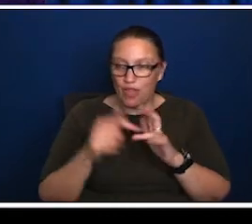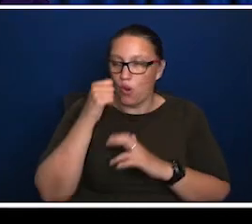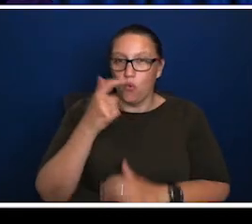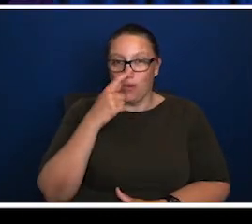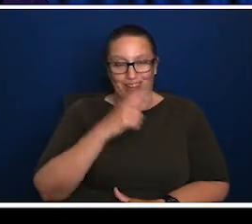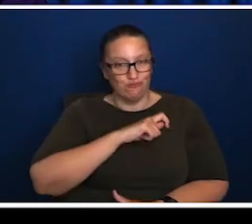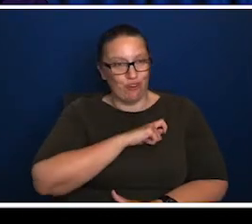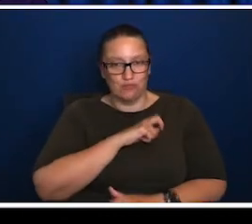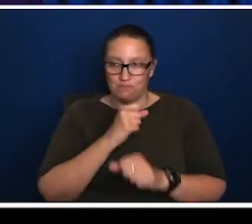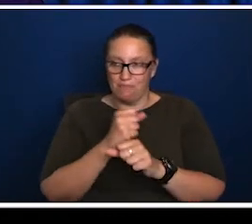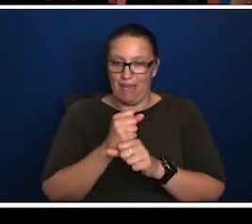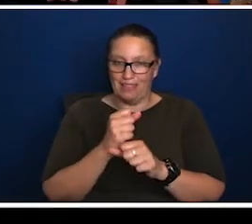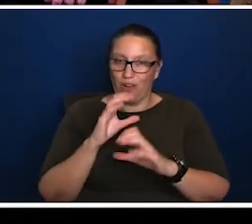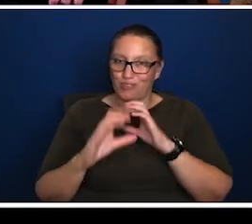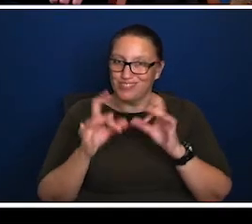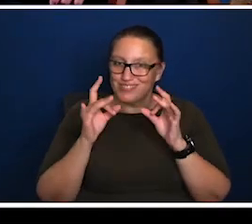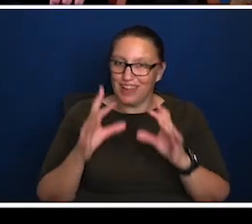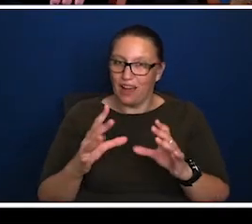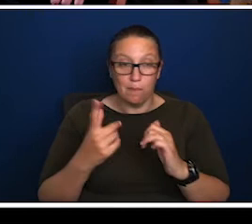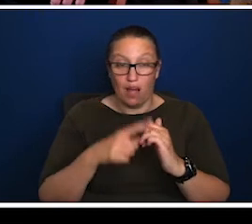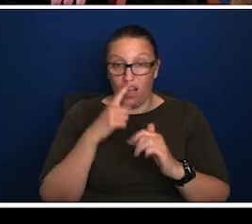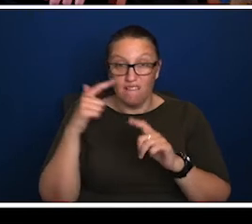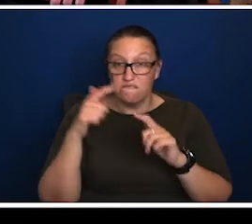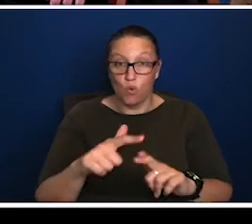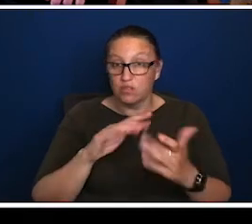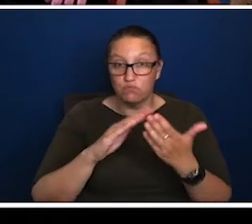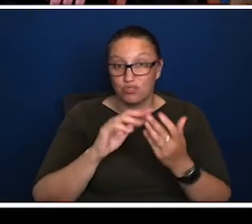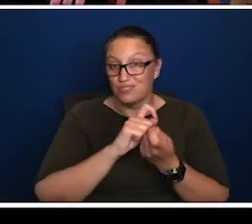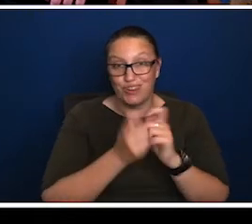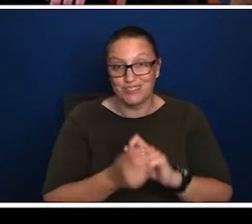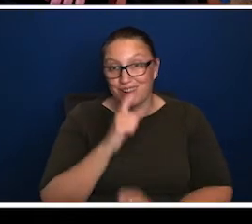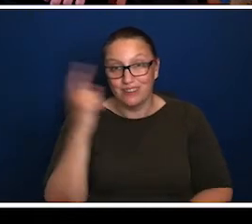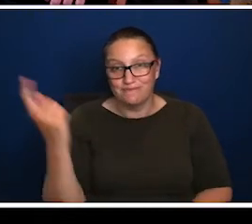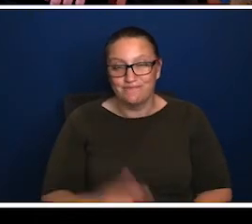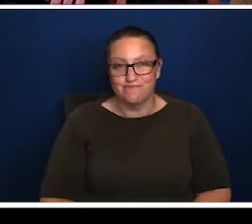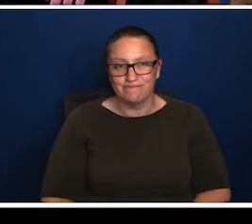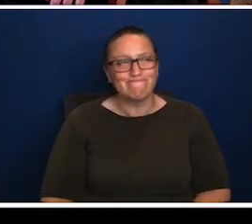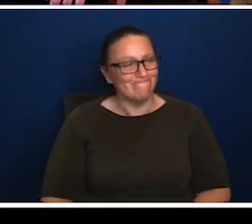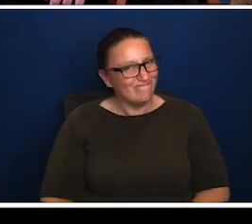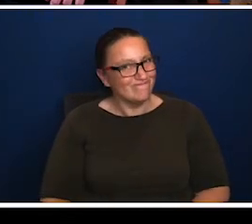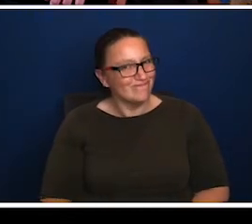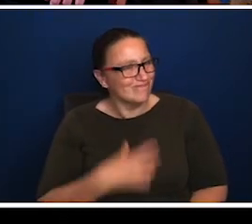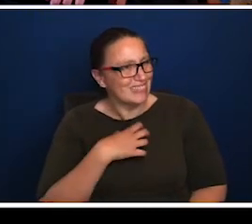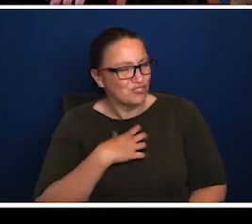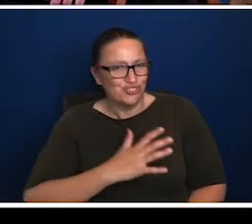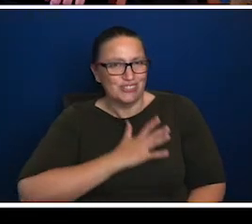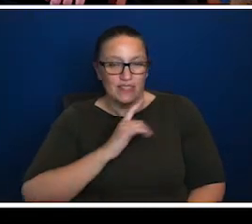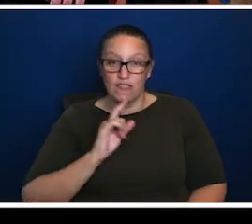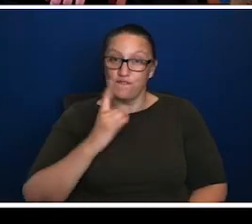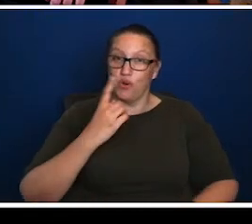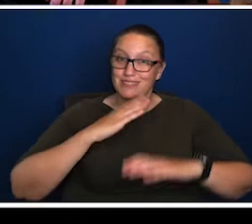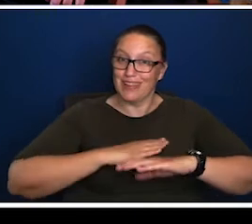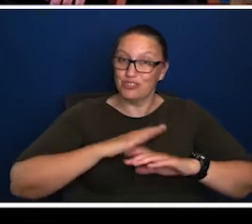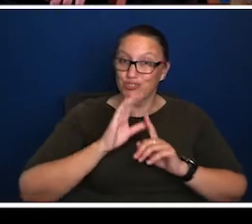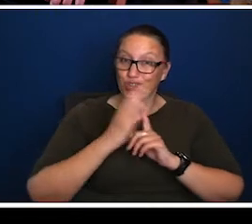words in their mouth. Yeah. It's an extraordinary anchor. I think that, that first nations culture at the heart of